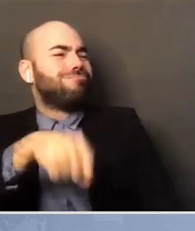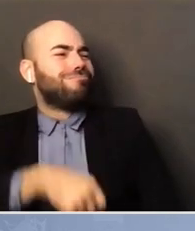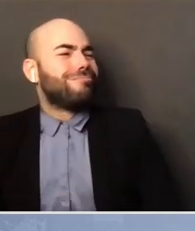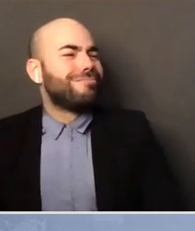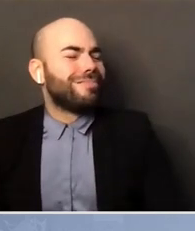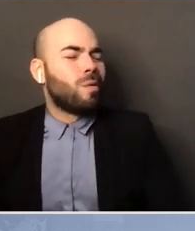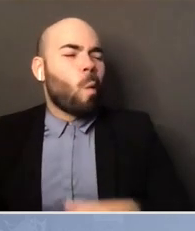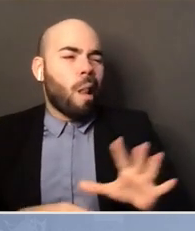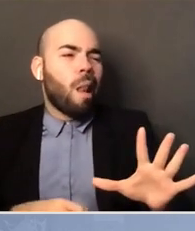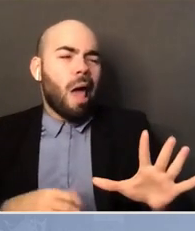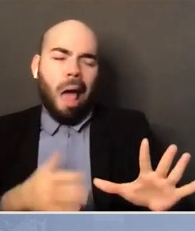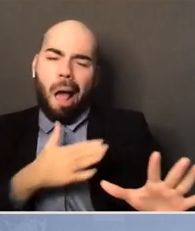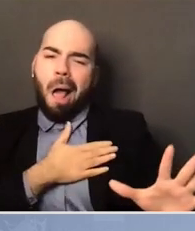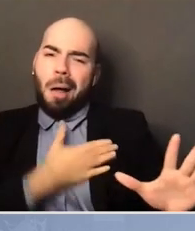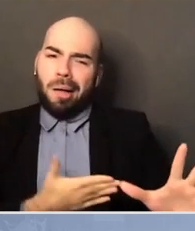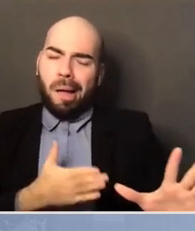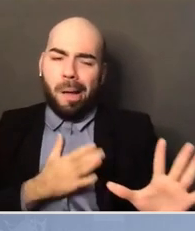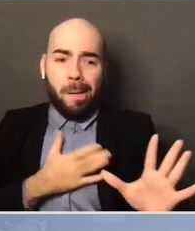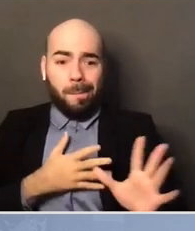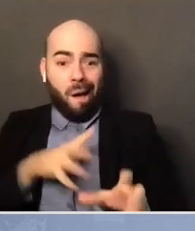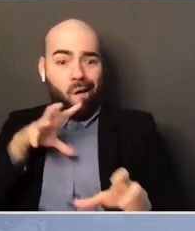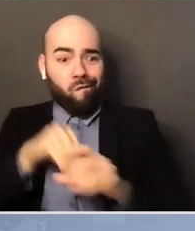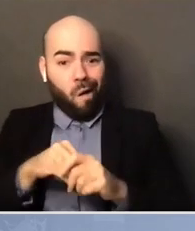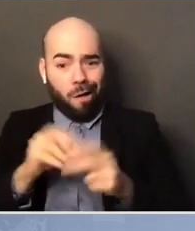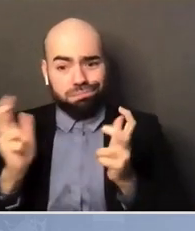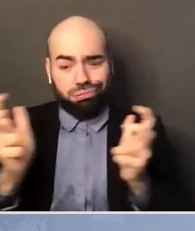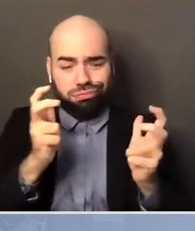I gotta admit, my game is a little broken at this point.